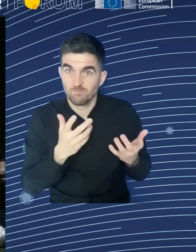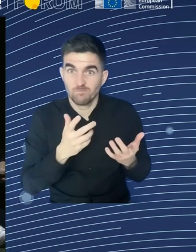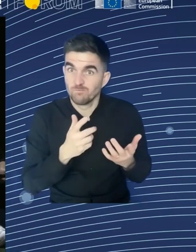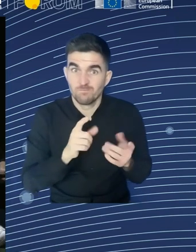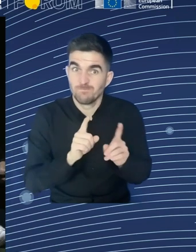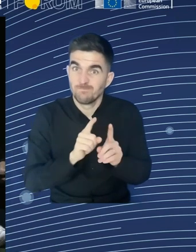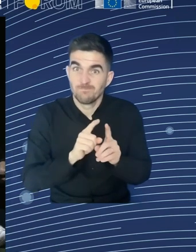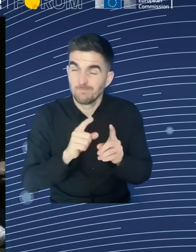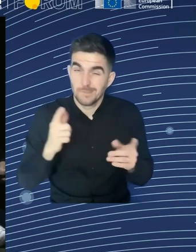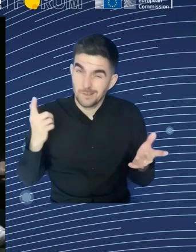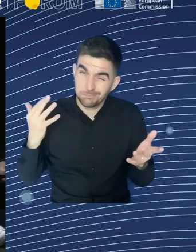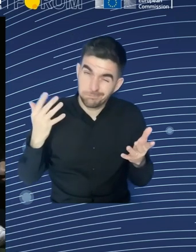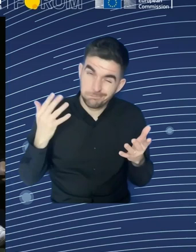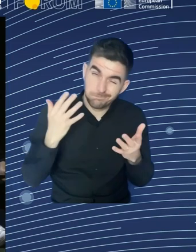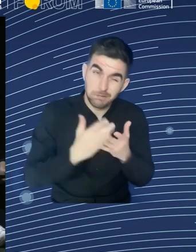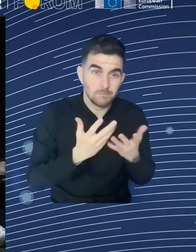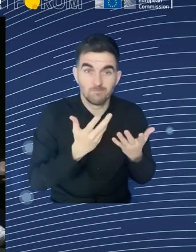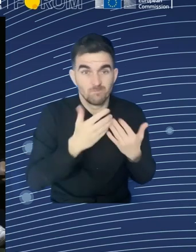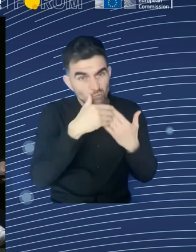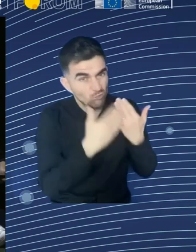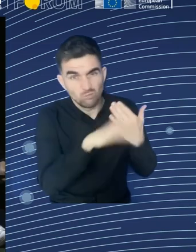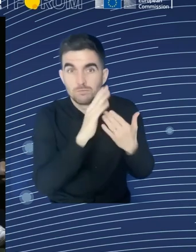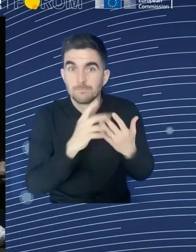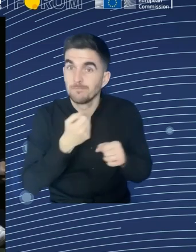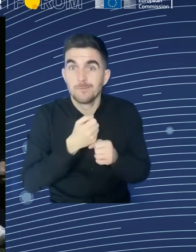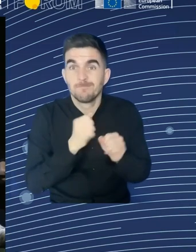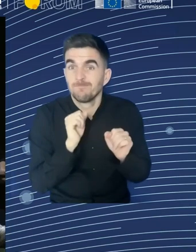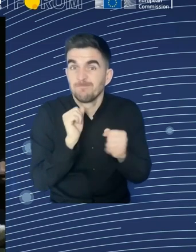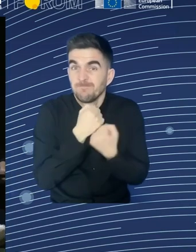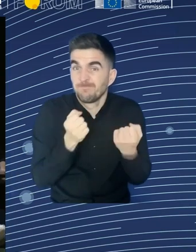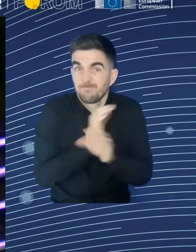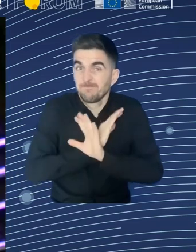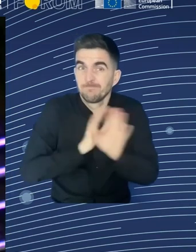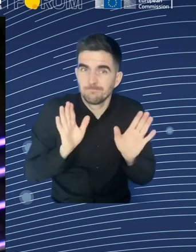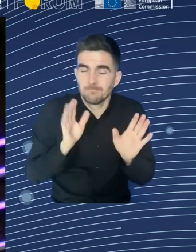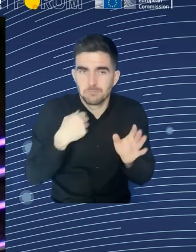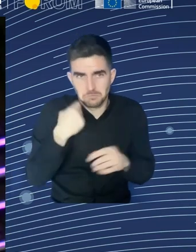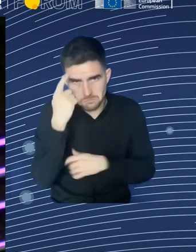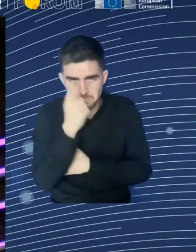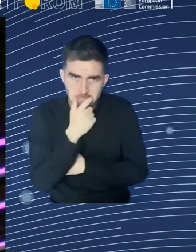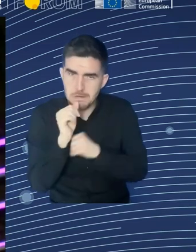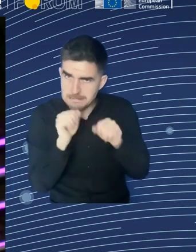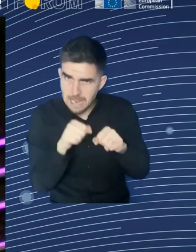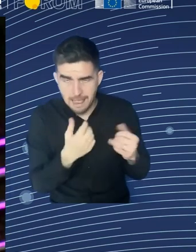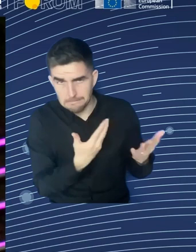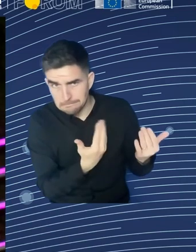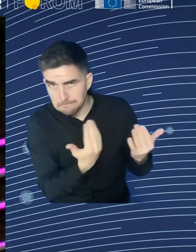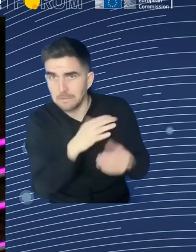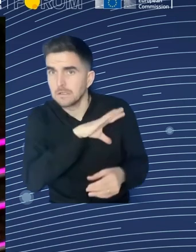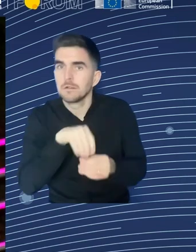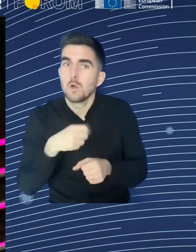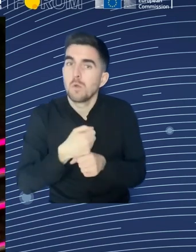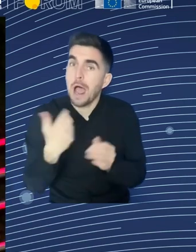return-to-work coordinators, it's called within the sickness funds, who are